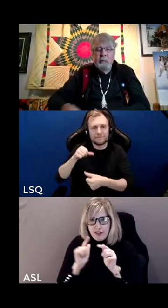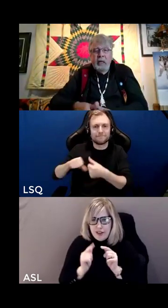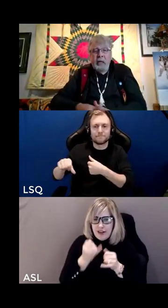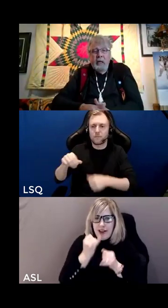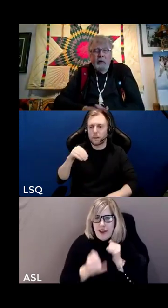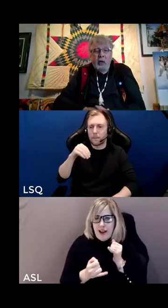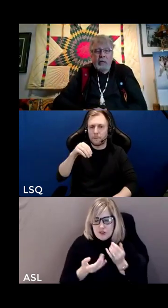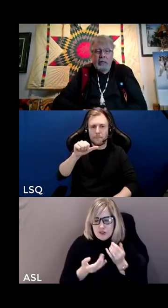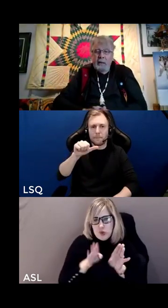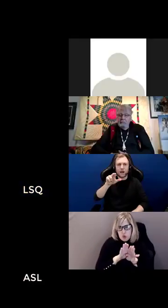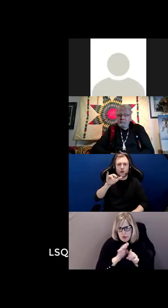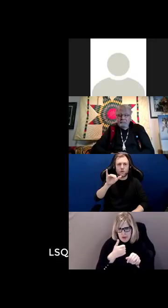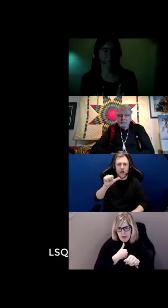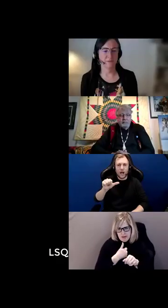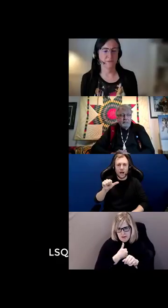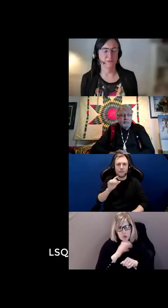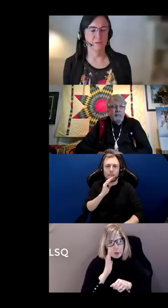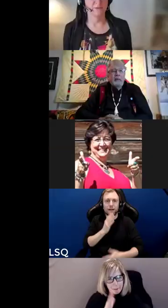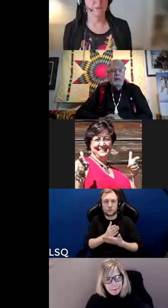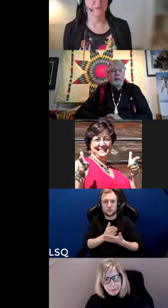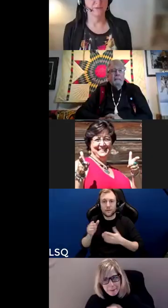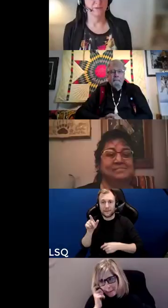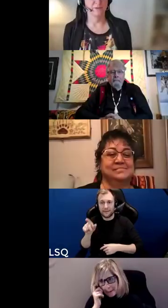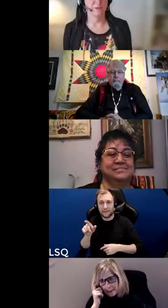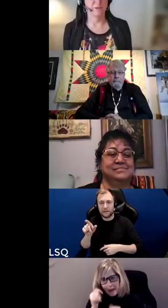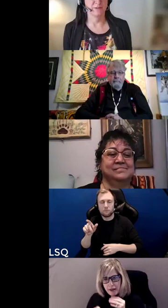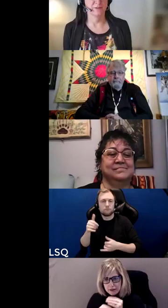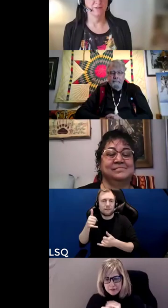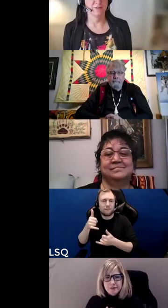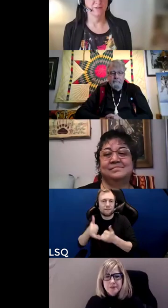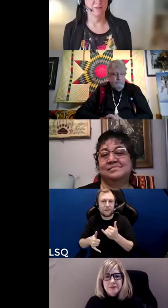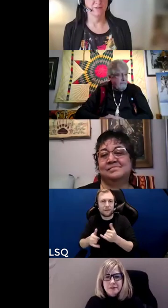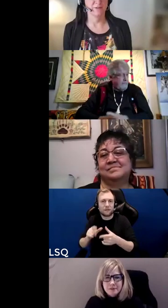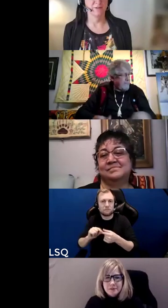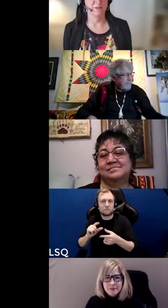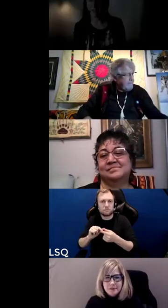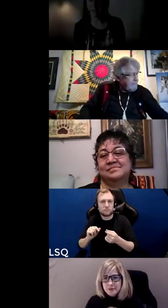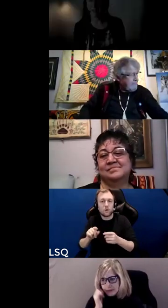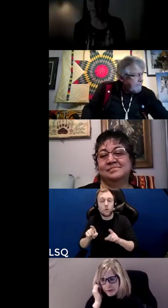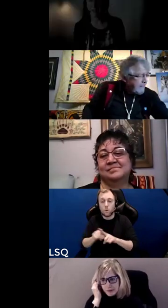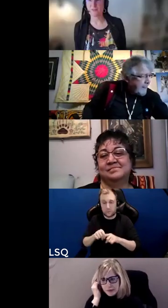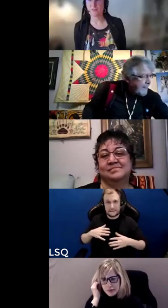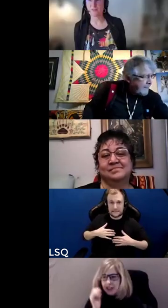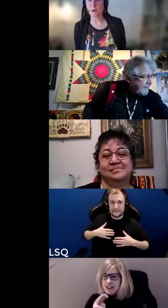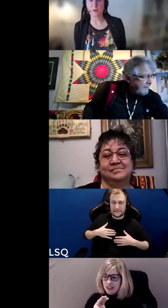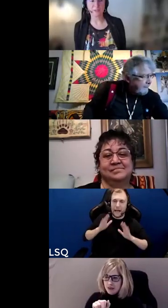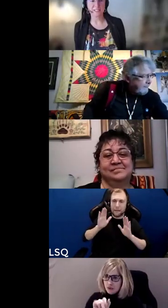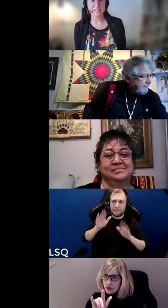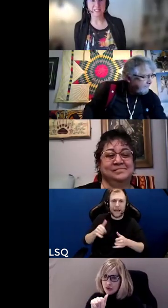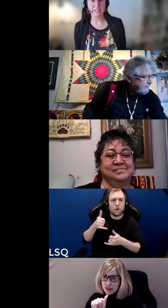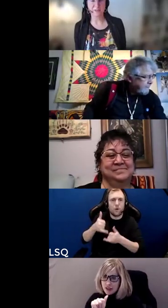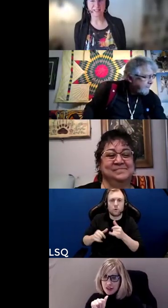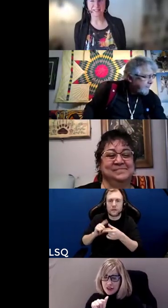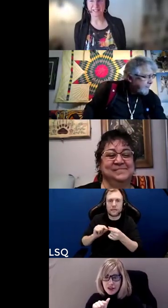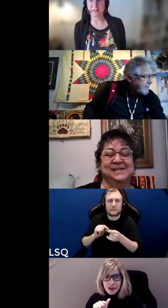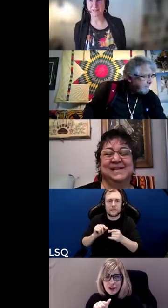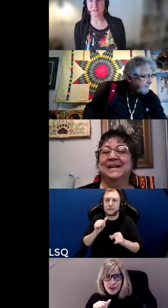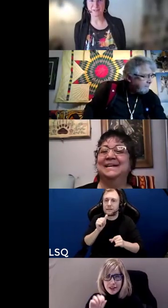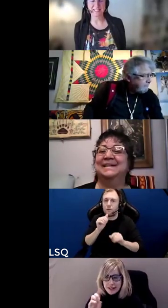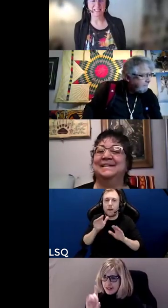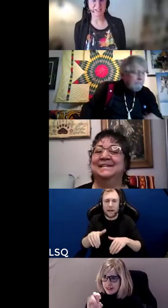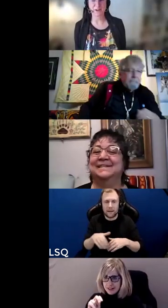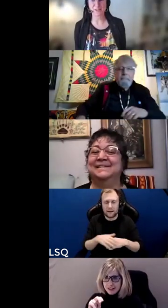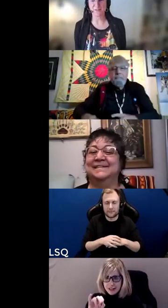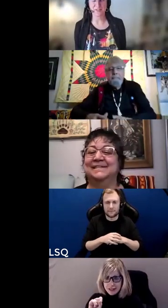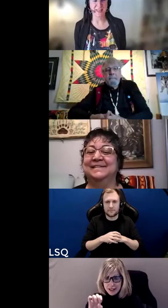closing following that i'm going to check if my co-host denise is with us and